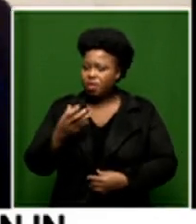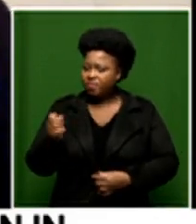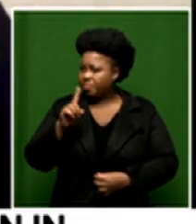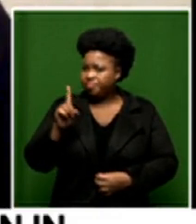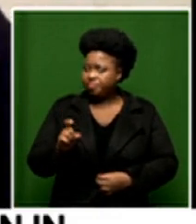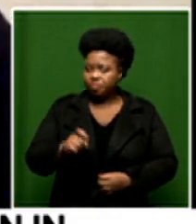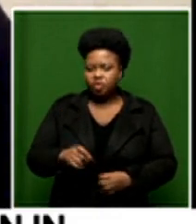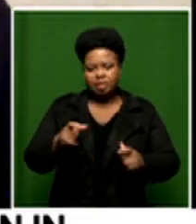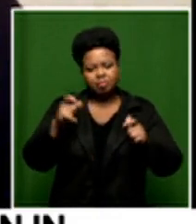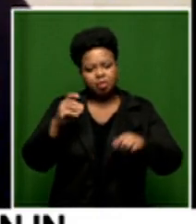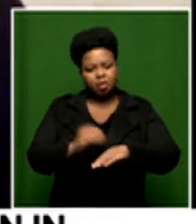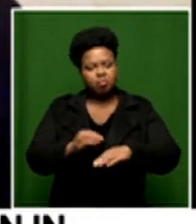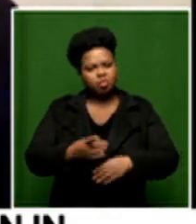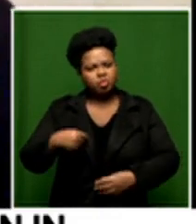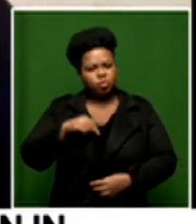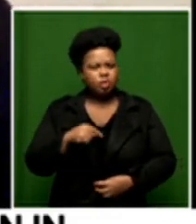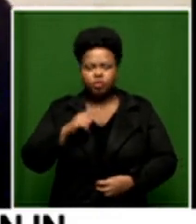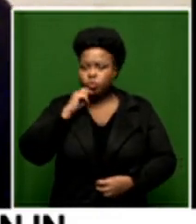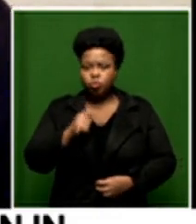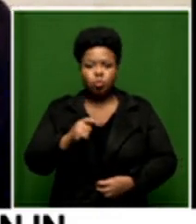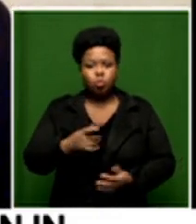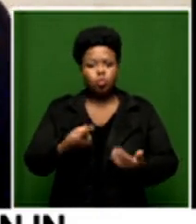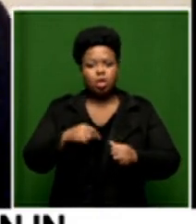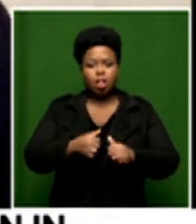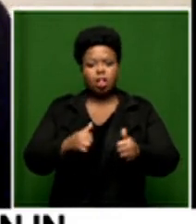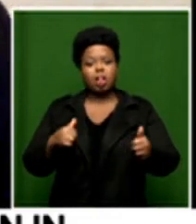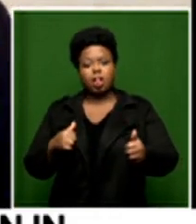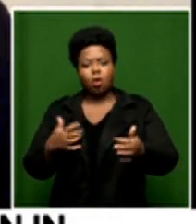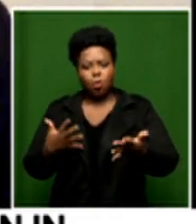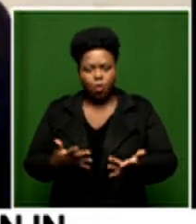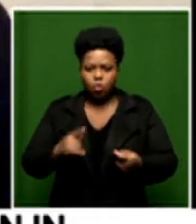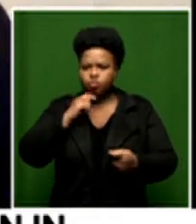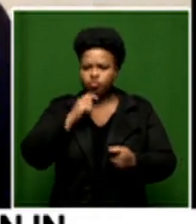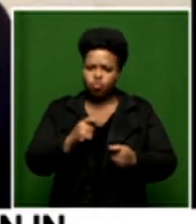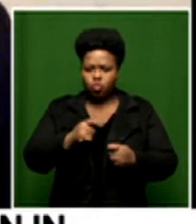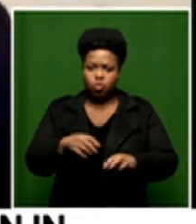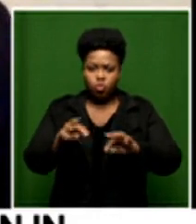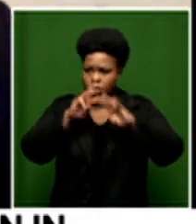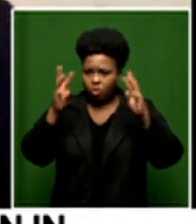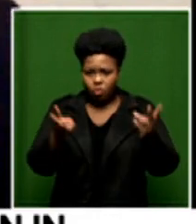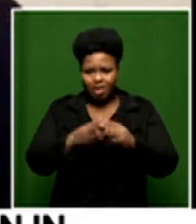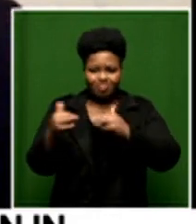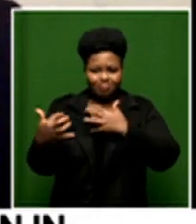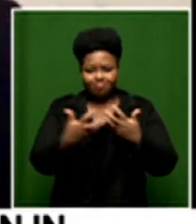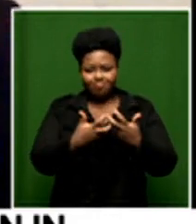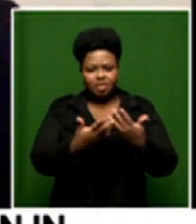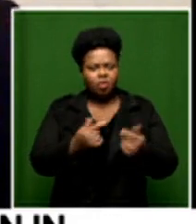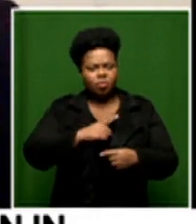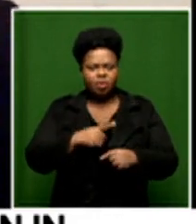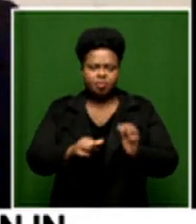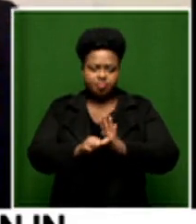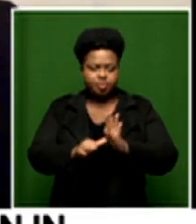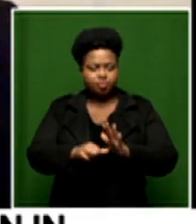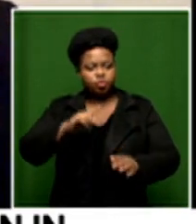that we're looking at and saying are we falling behind or are we keeping up with the world because this is very very important if we want to